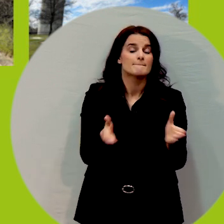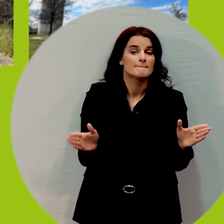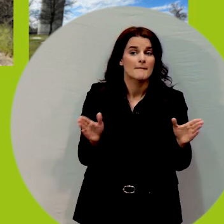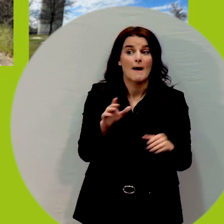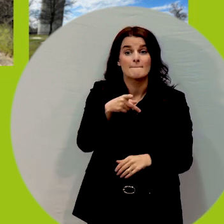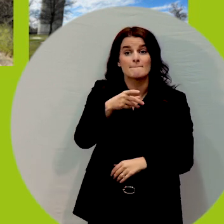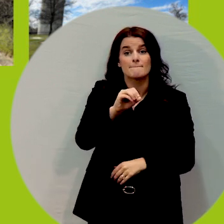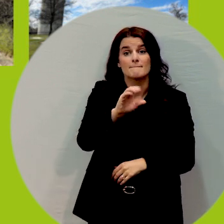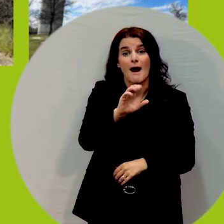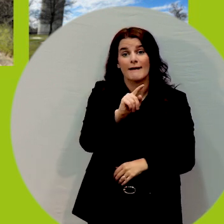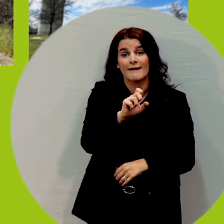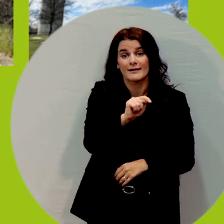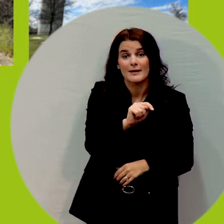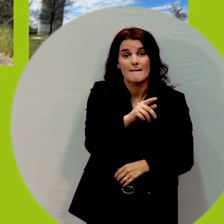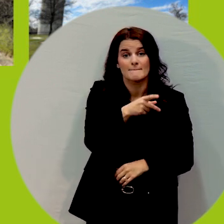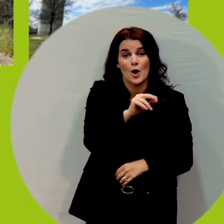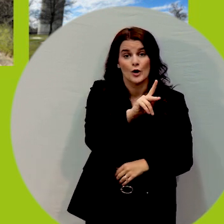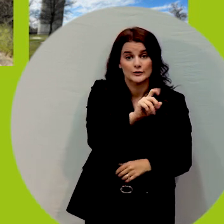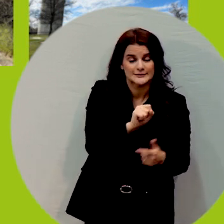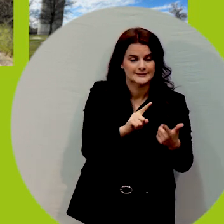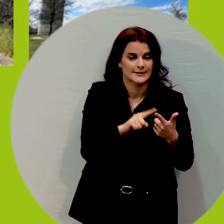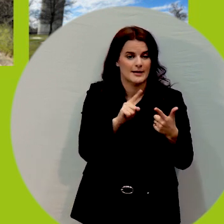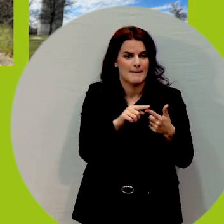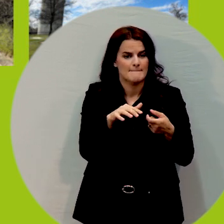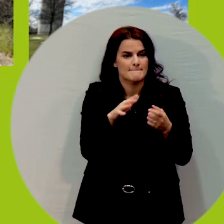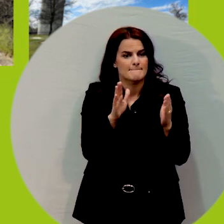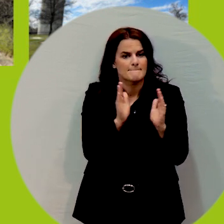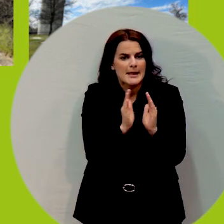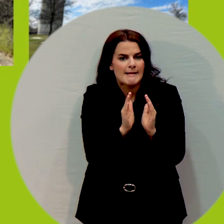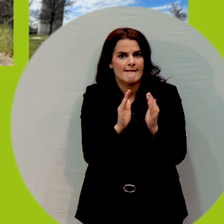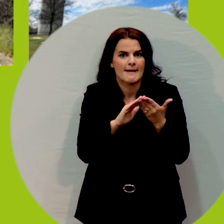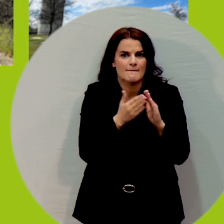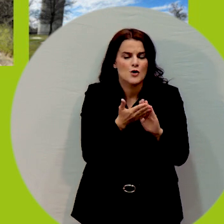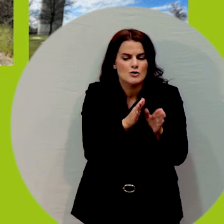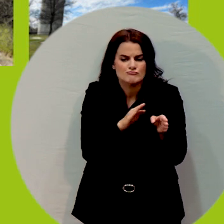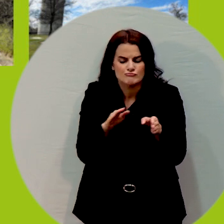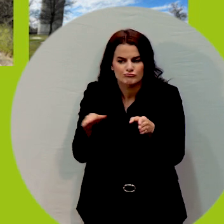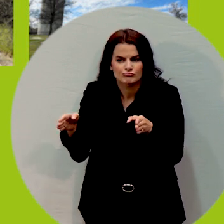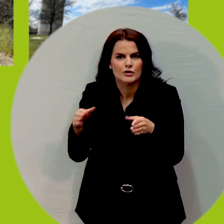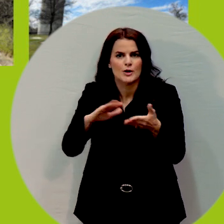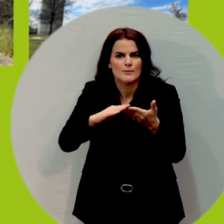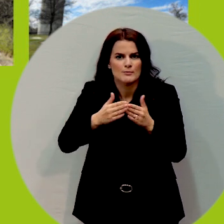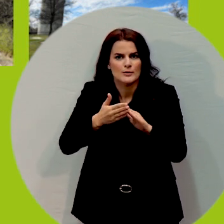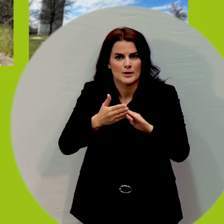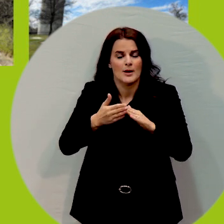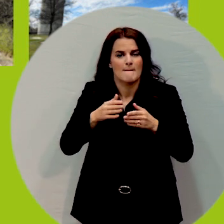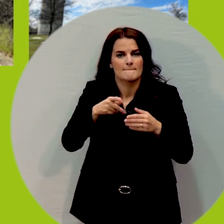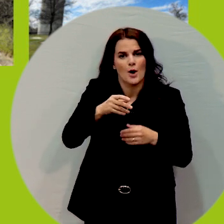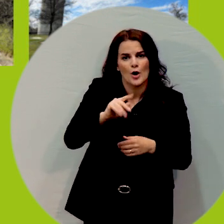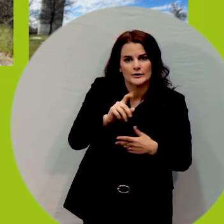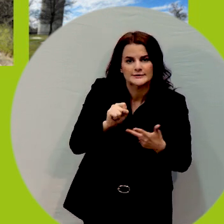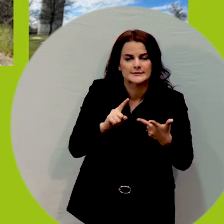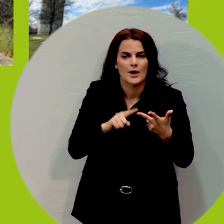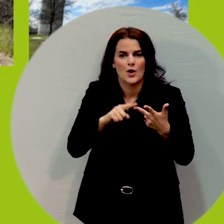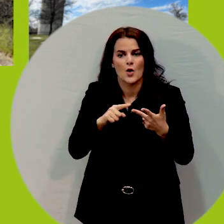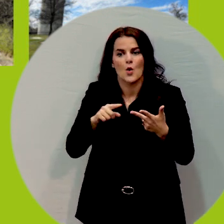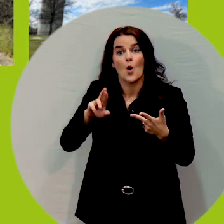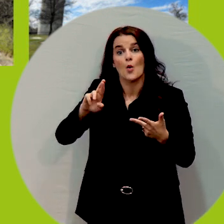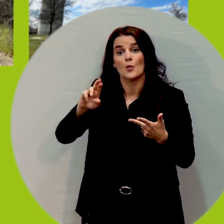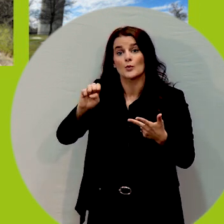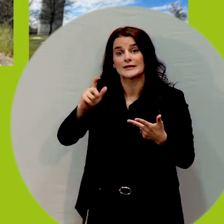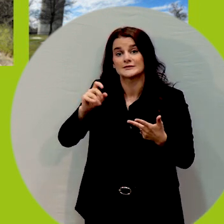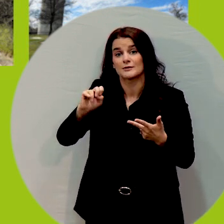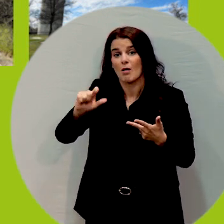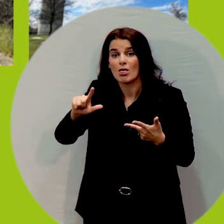the mini neighbourhood parks, the community parks, the regional parks, all the way to the natural